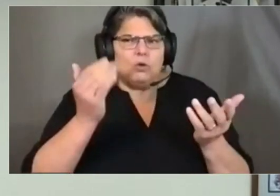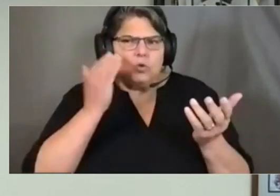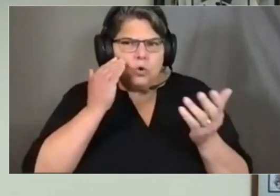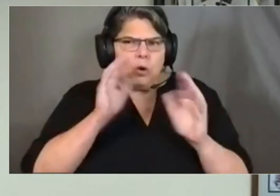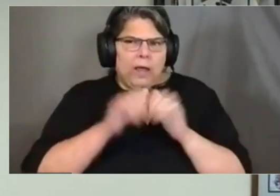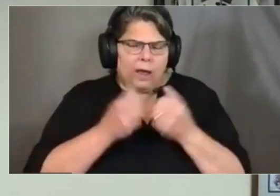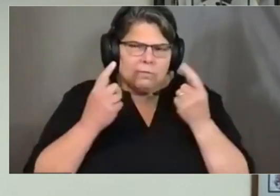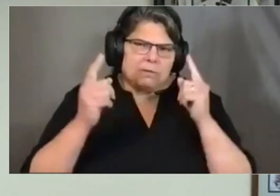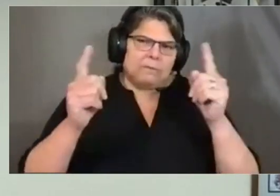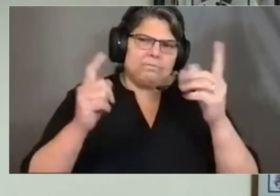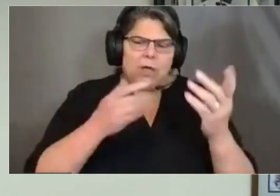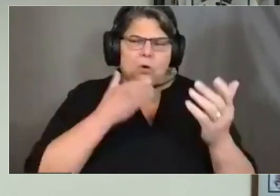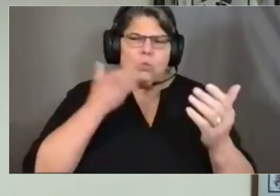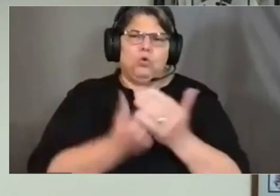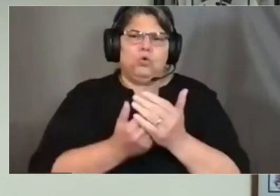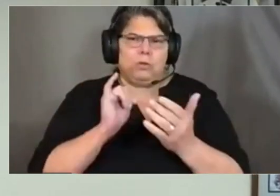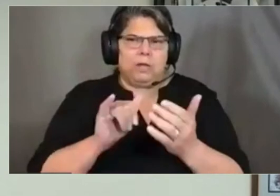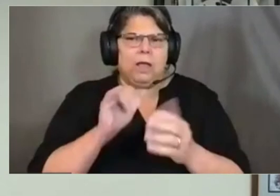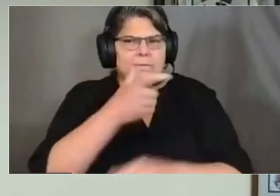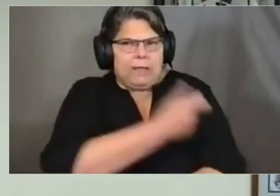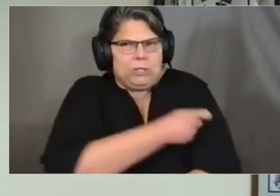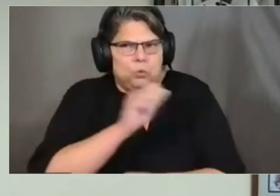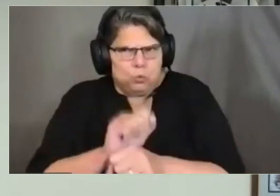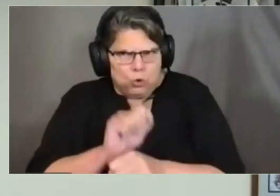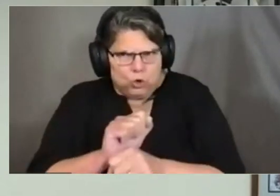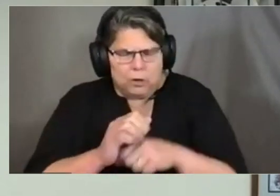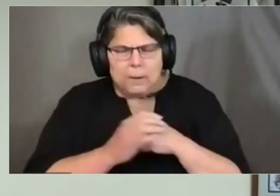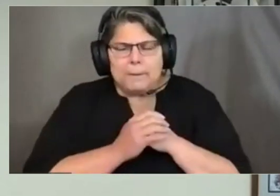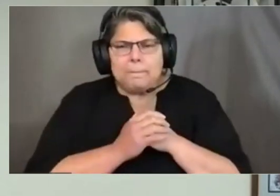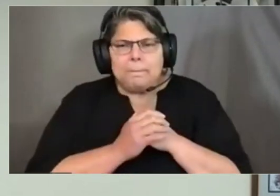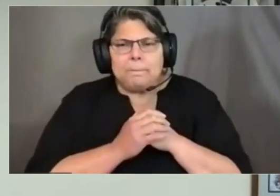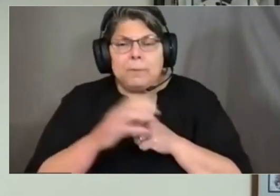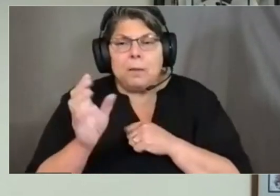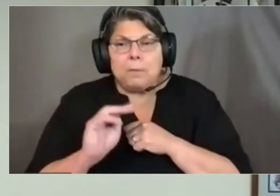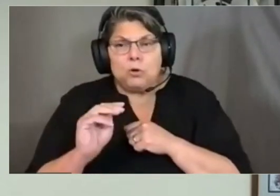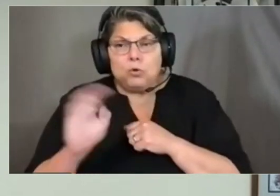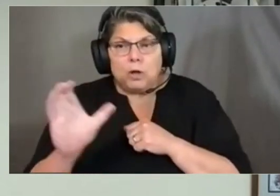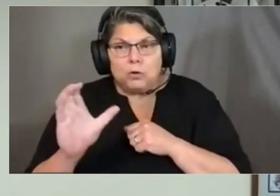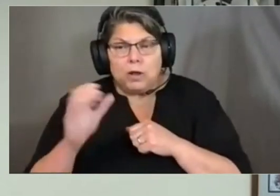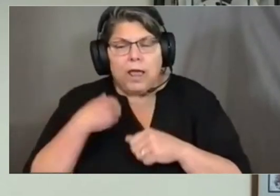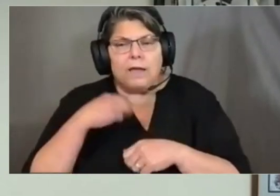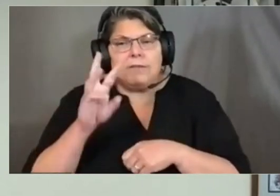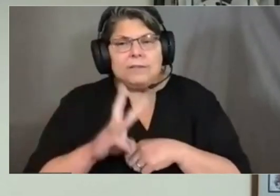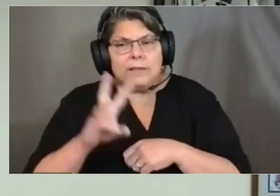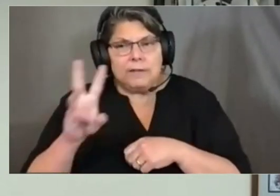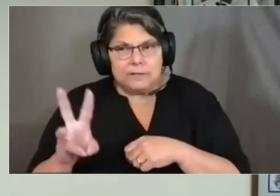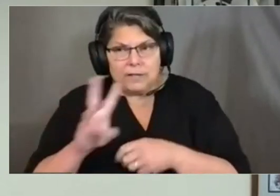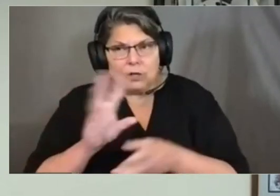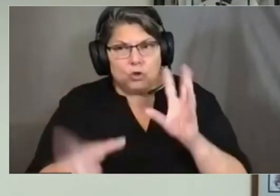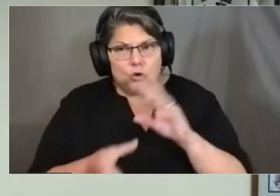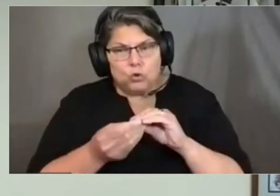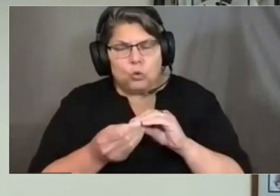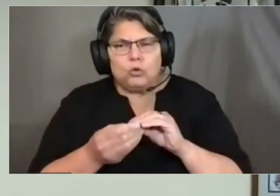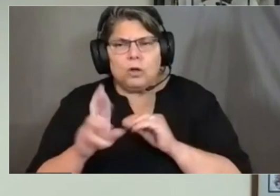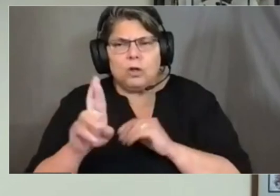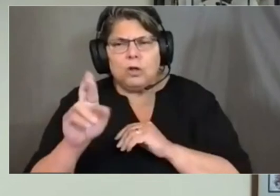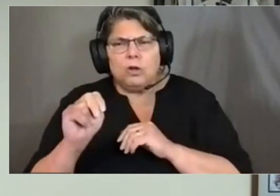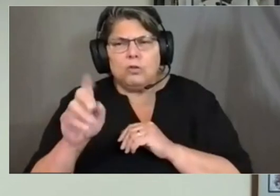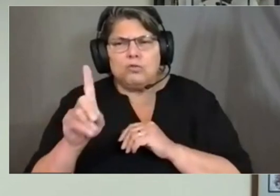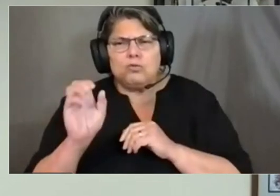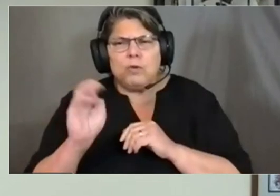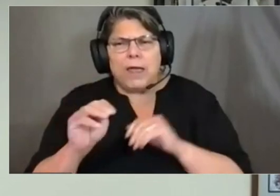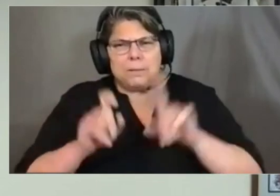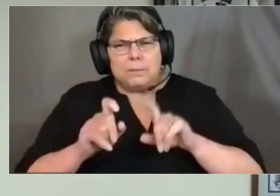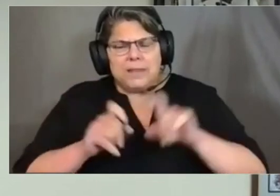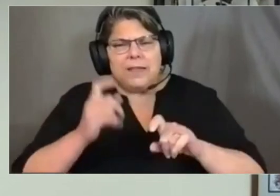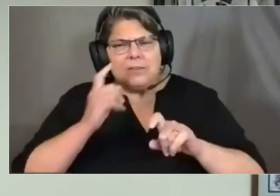vaccines. Mendocino County has had 66 total random tests for variants going